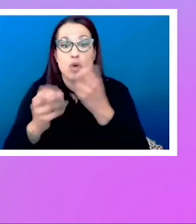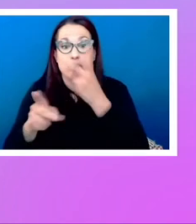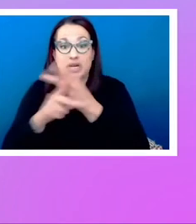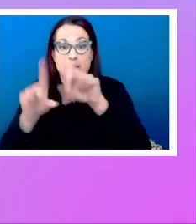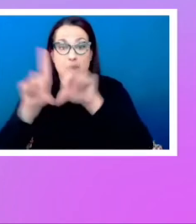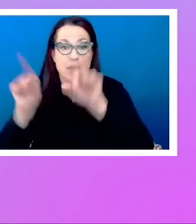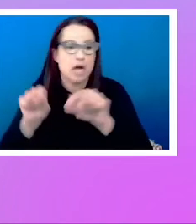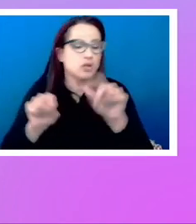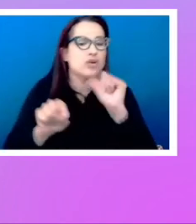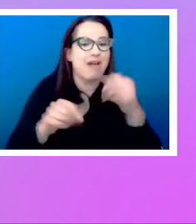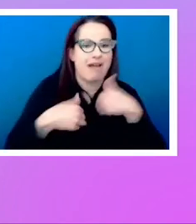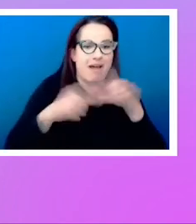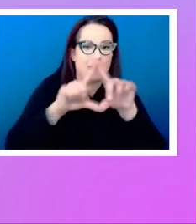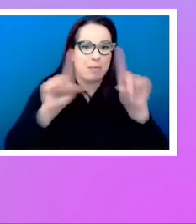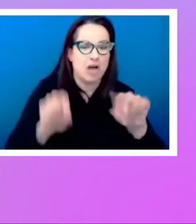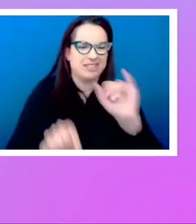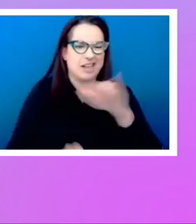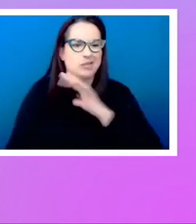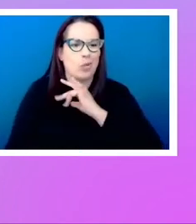box. So that's pretty cool.